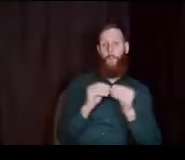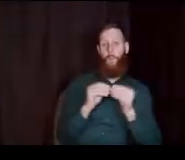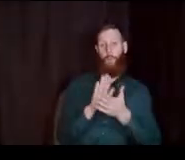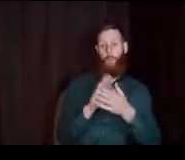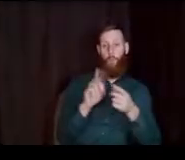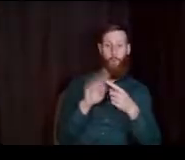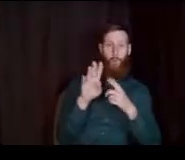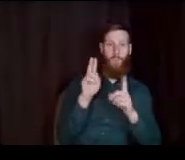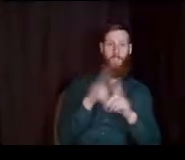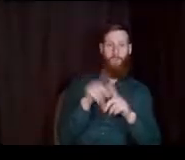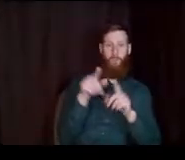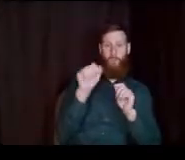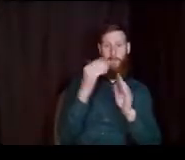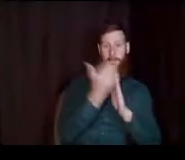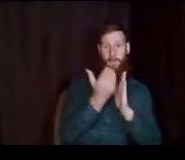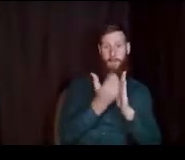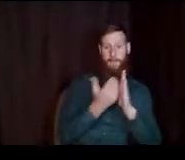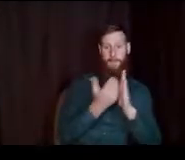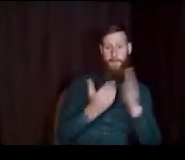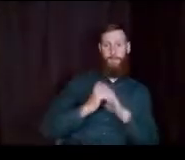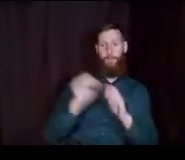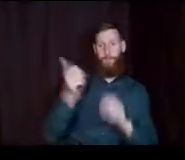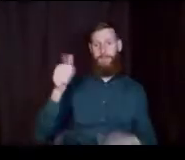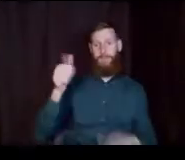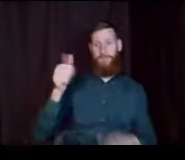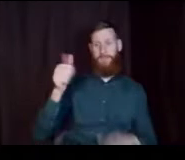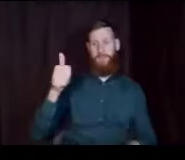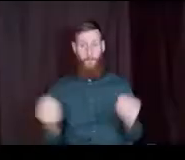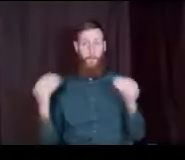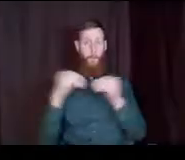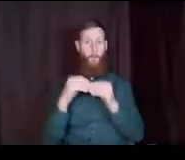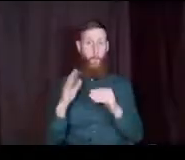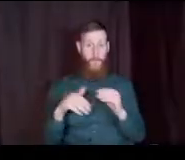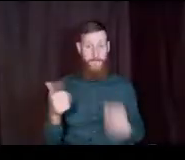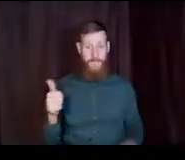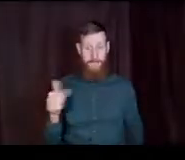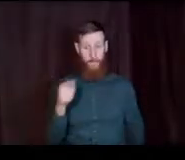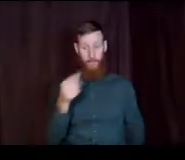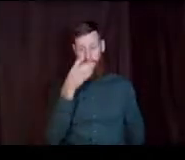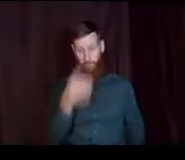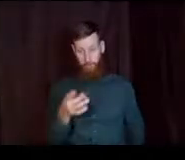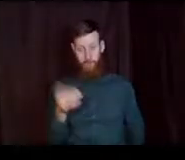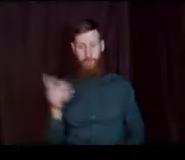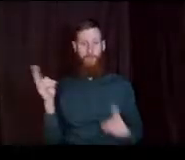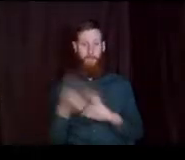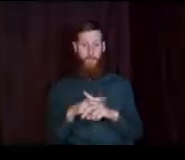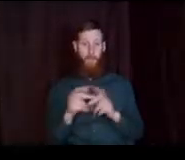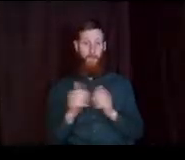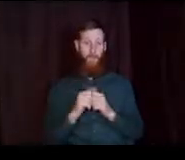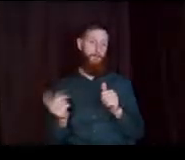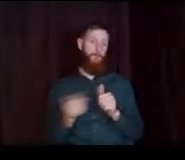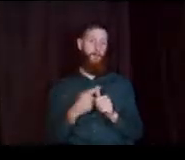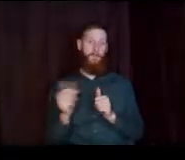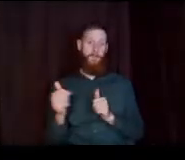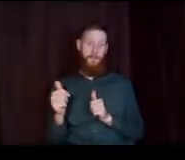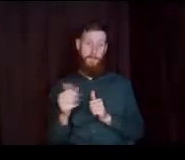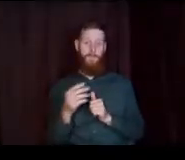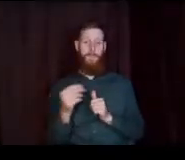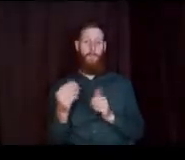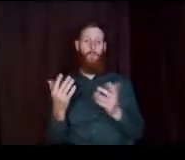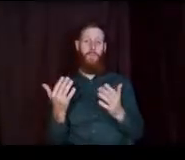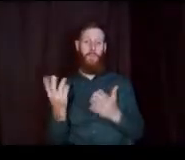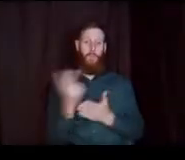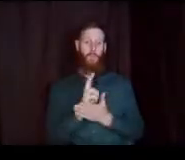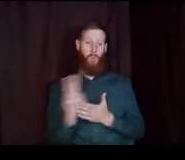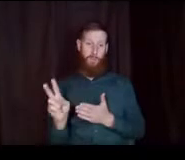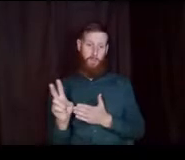So you can list up to 10. If you have more than 10 that you're interested in, you're going to apply with the first 10 and then you're going to wait two weeks